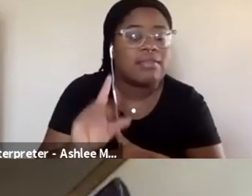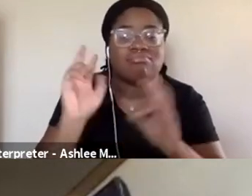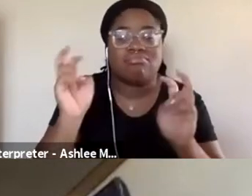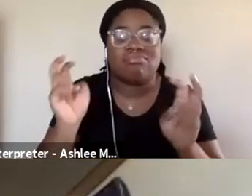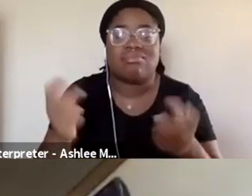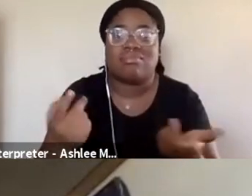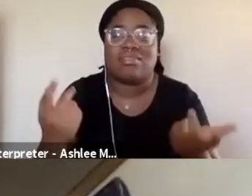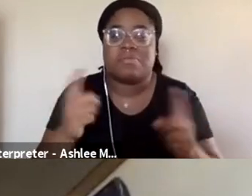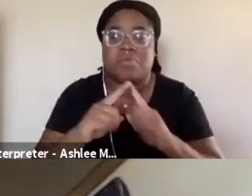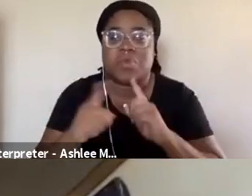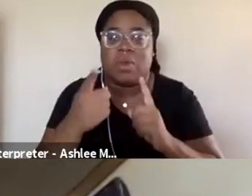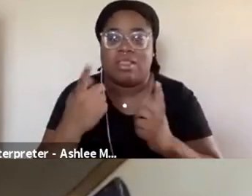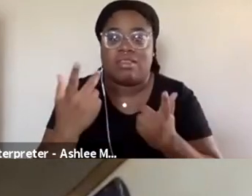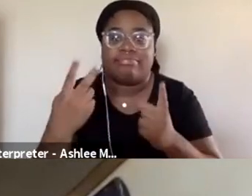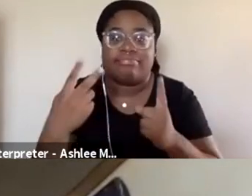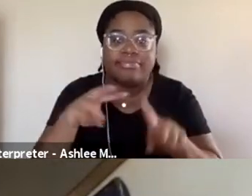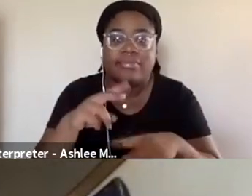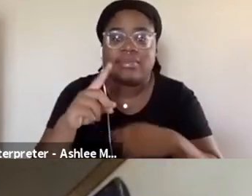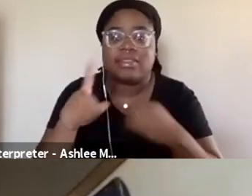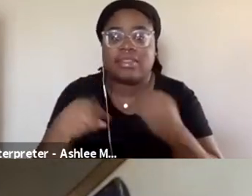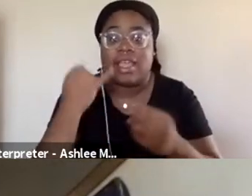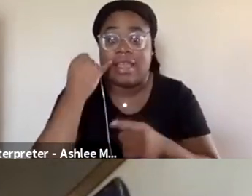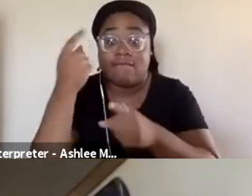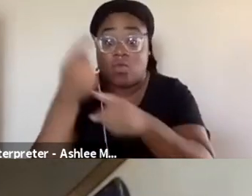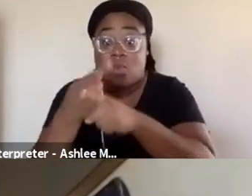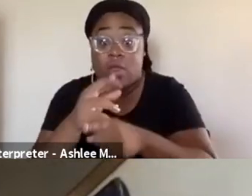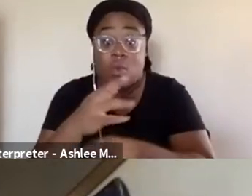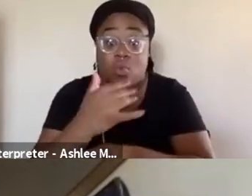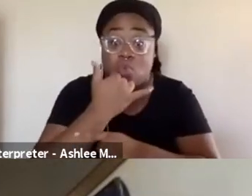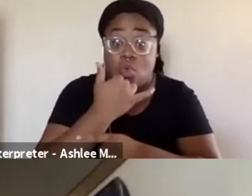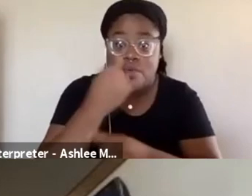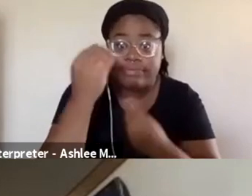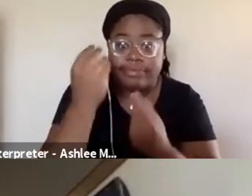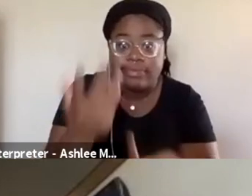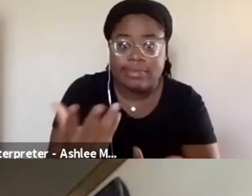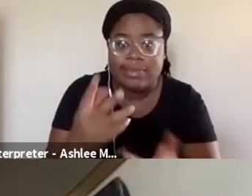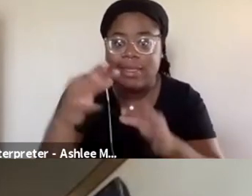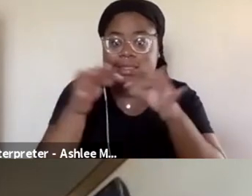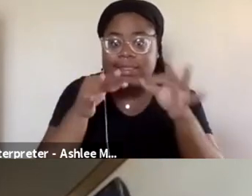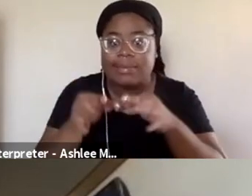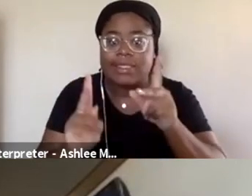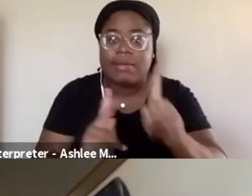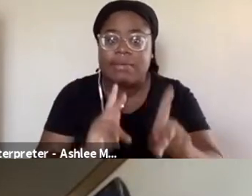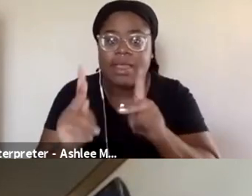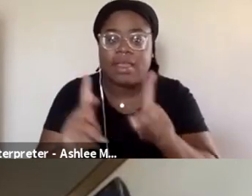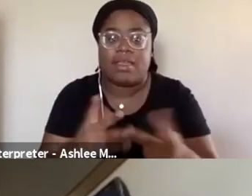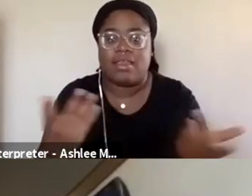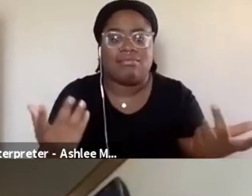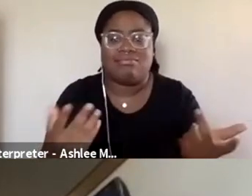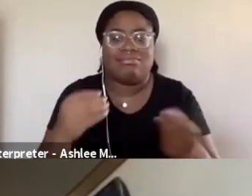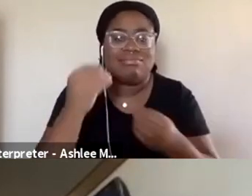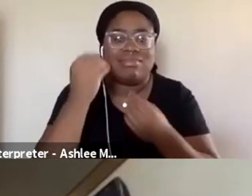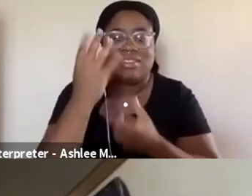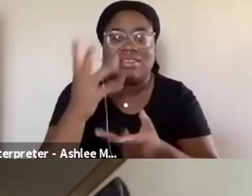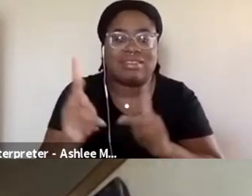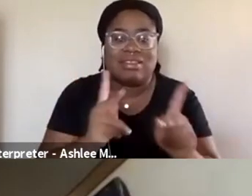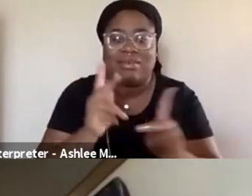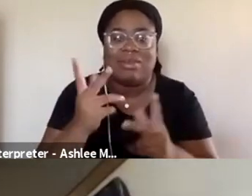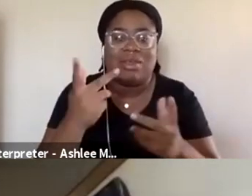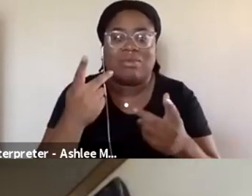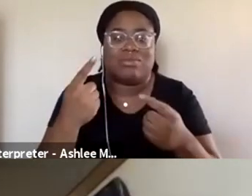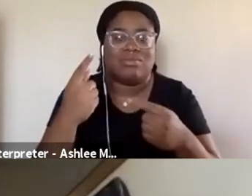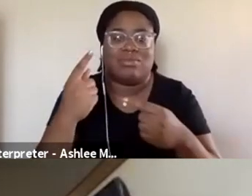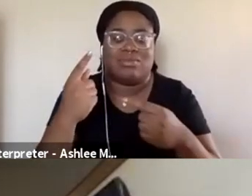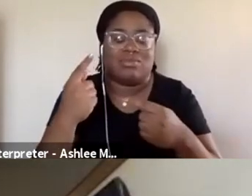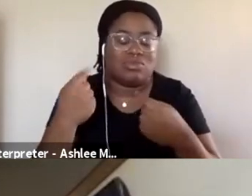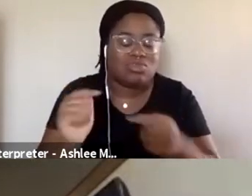also be transparent. Like, you know, when things are going right or when things are going wrong, like, you know, explain to folks, especially even explain to folks like when you're trying to do something.